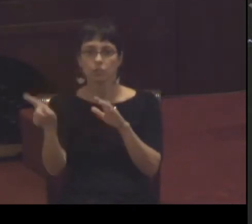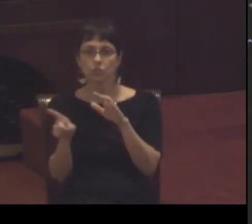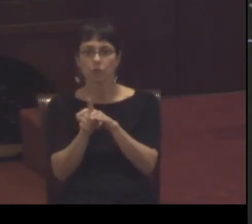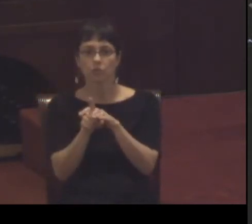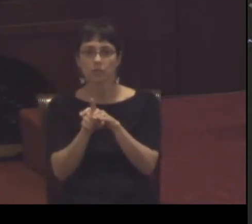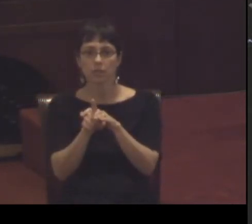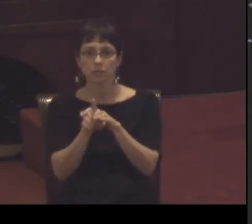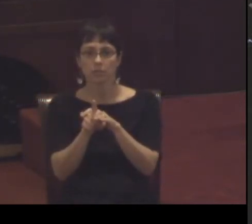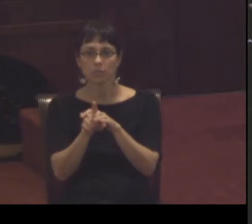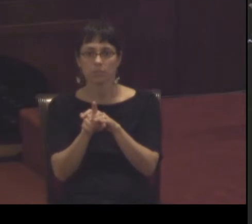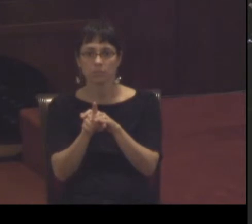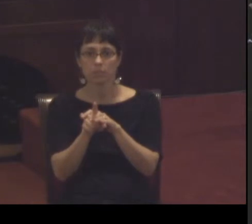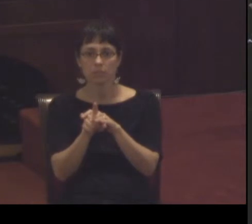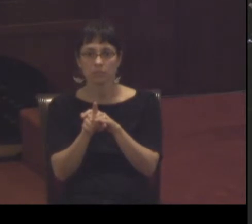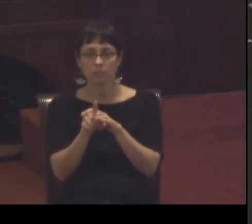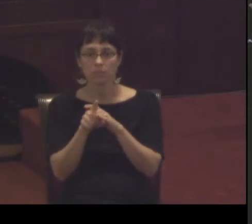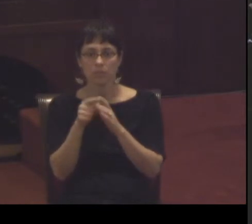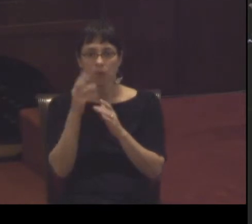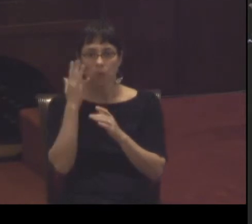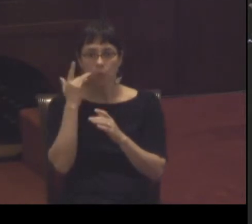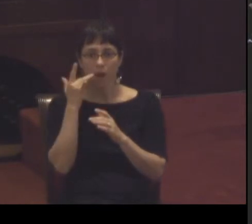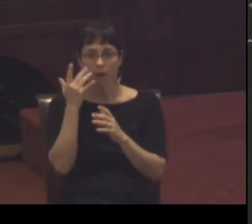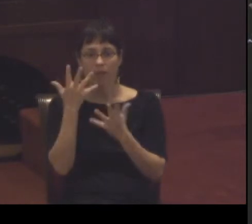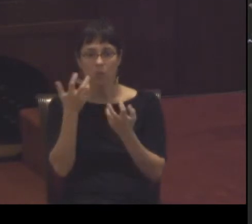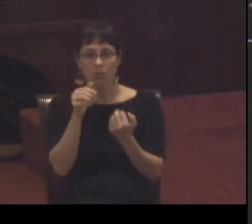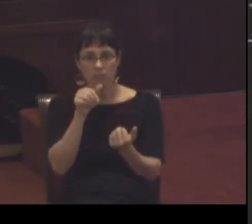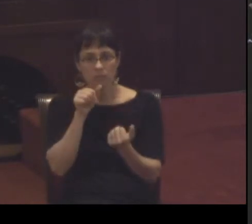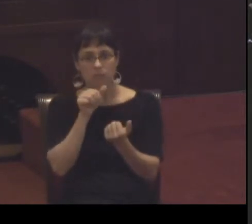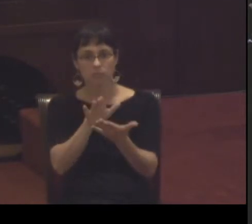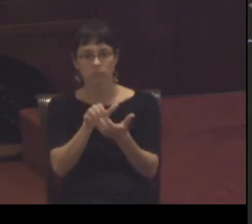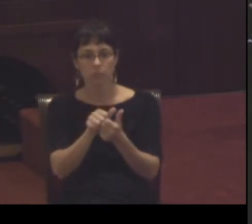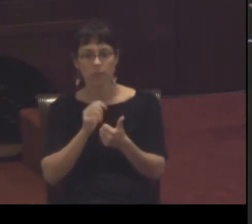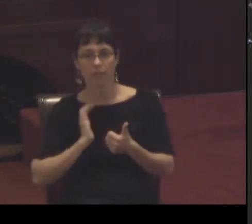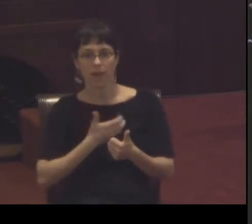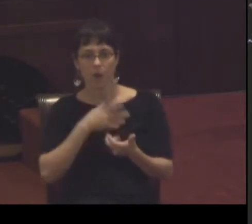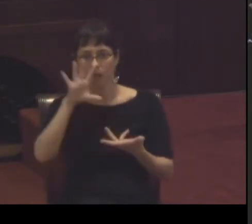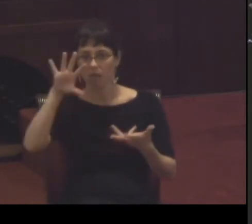and he deals with it by speaking the word